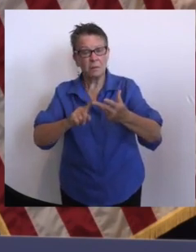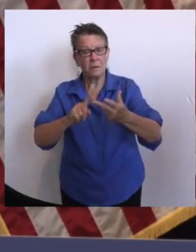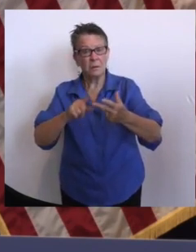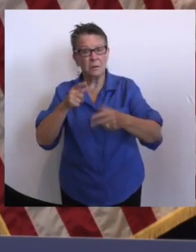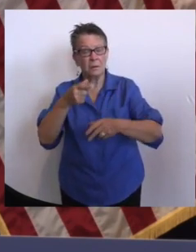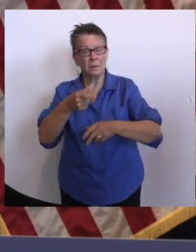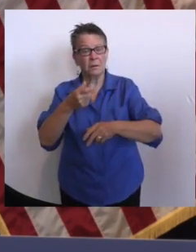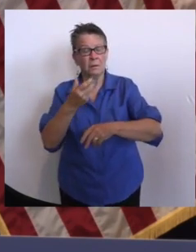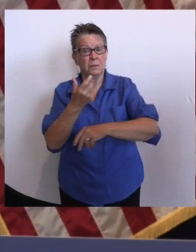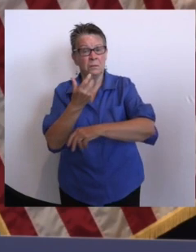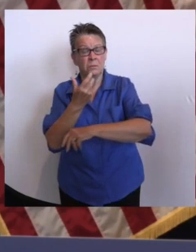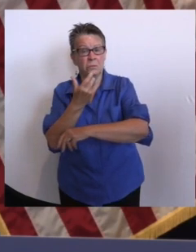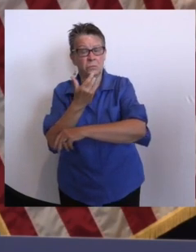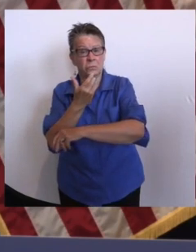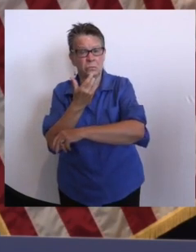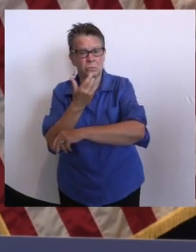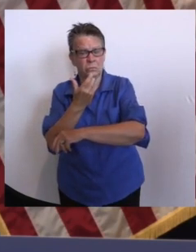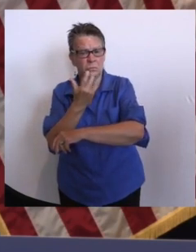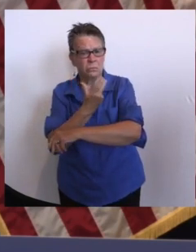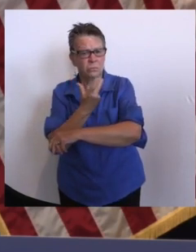a single-dose vaccine.